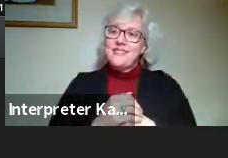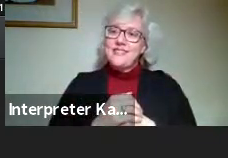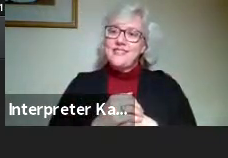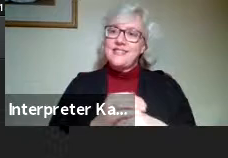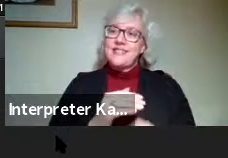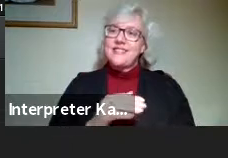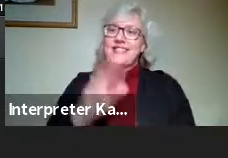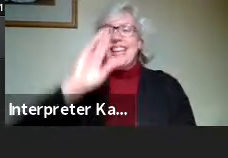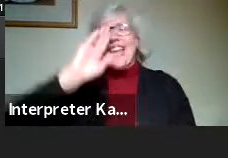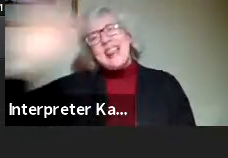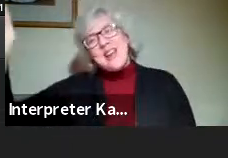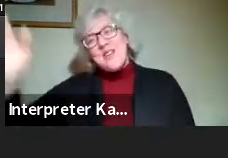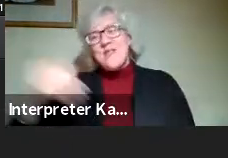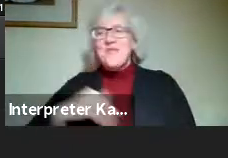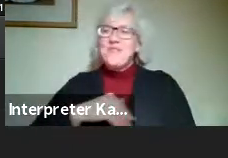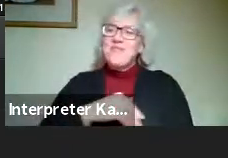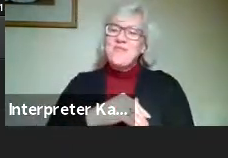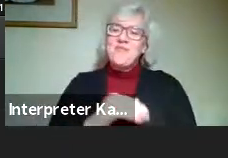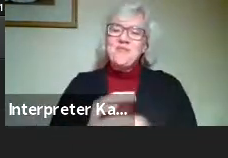Hi, everyone.